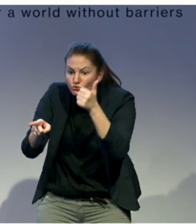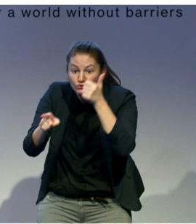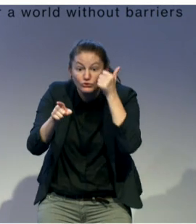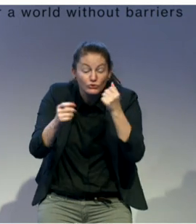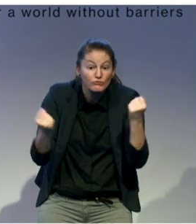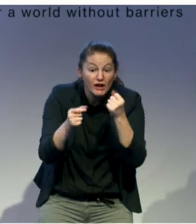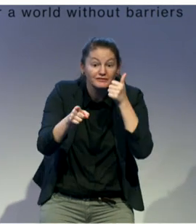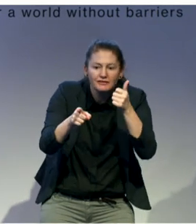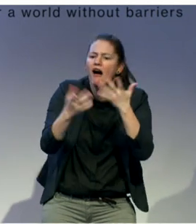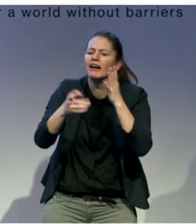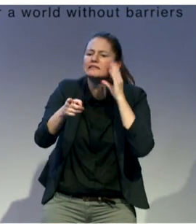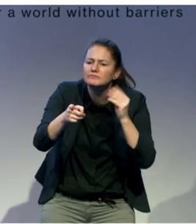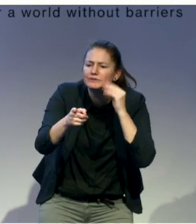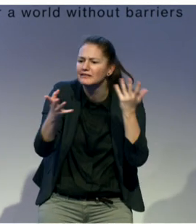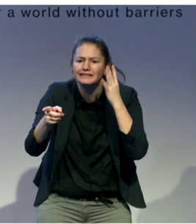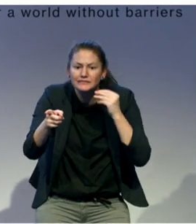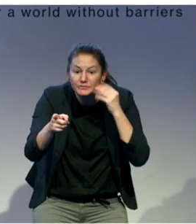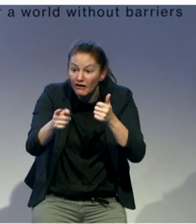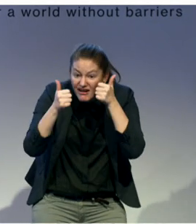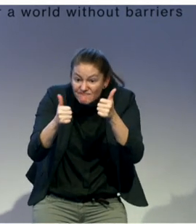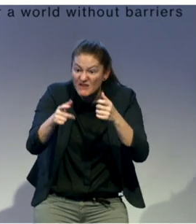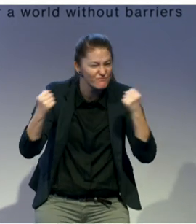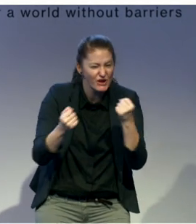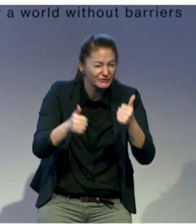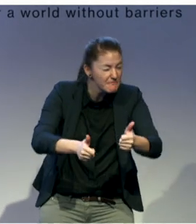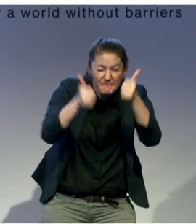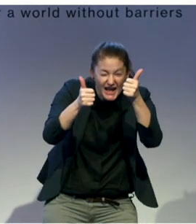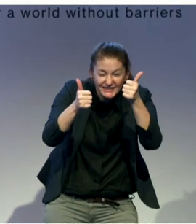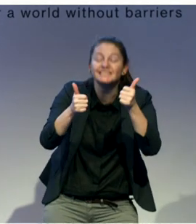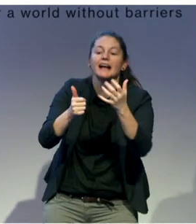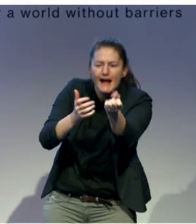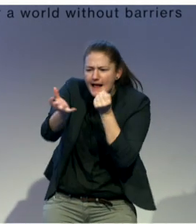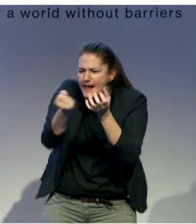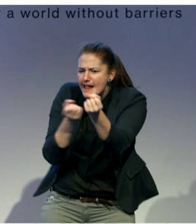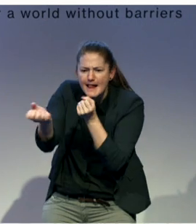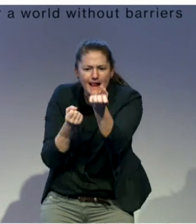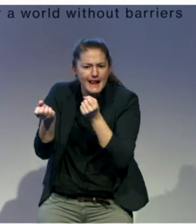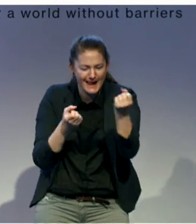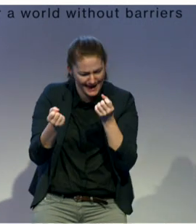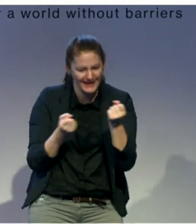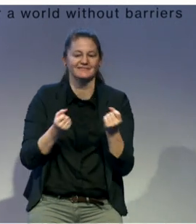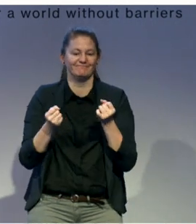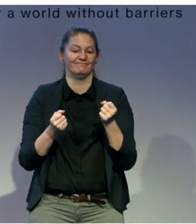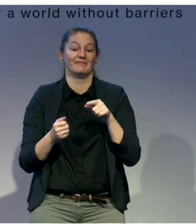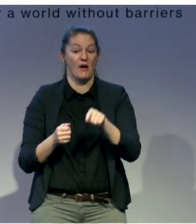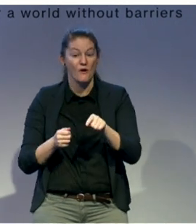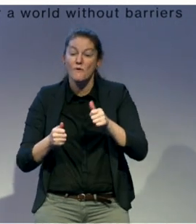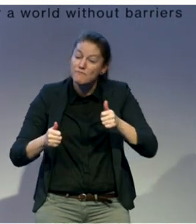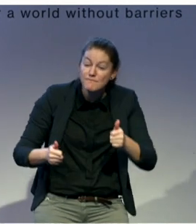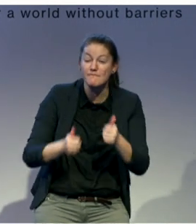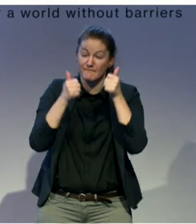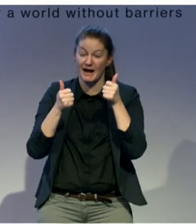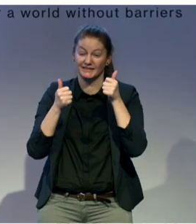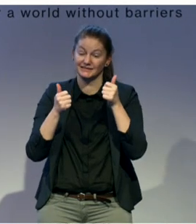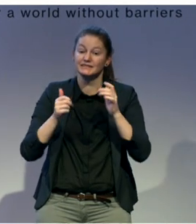but we felt that actually in terms of understanding the best approaches, we had to learn through doing ourselves and